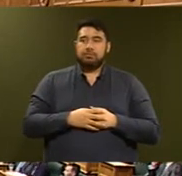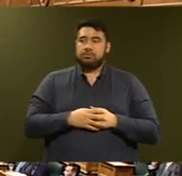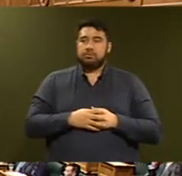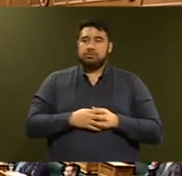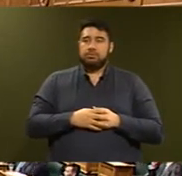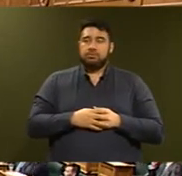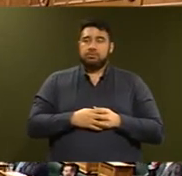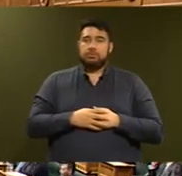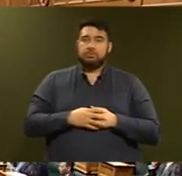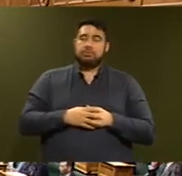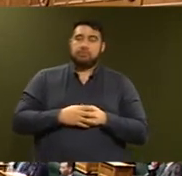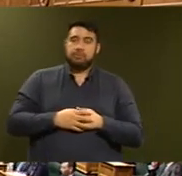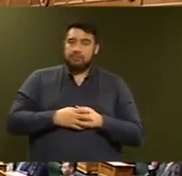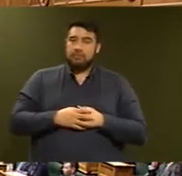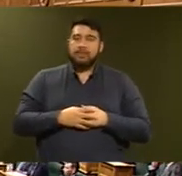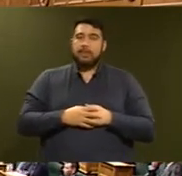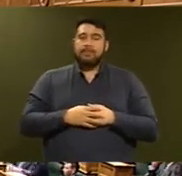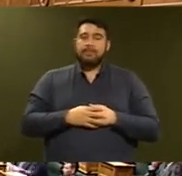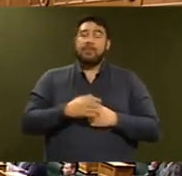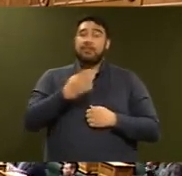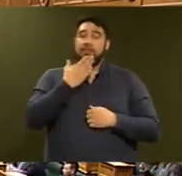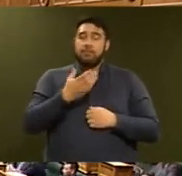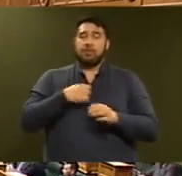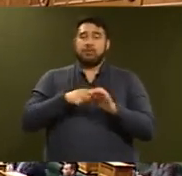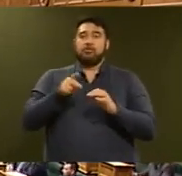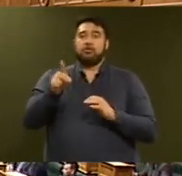Thank you Mr Speaker. My question is to the Minister of Health. Does he some